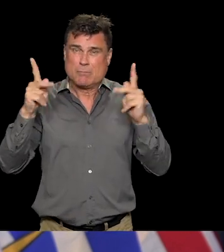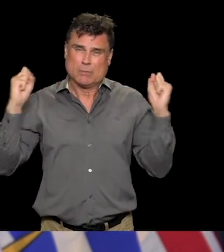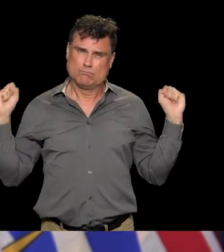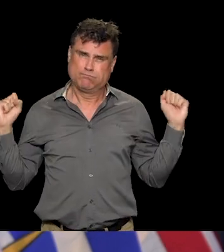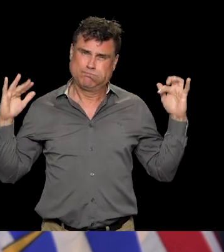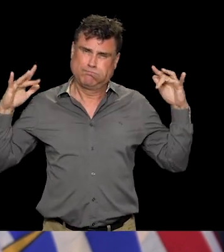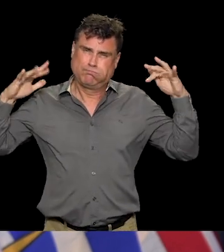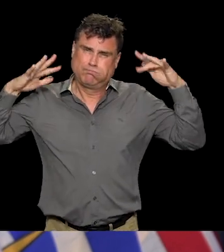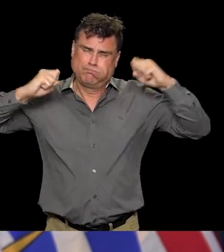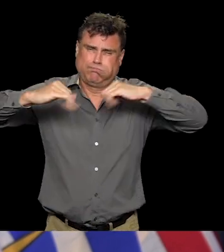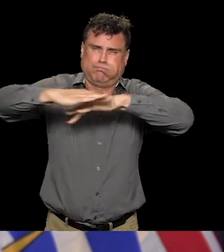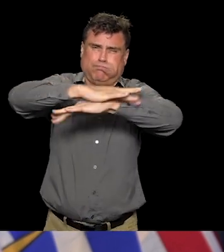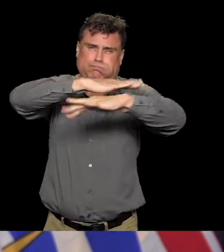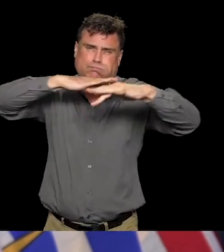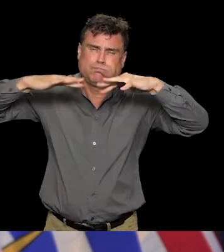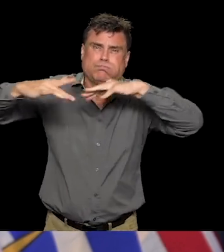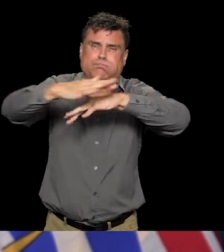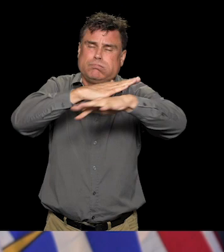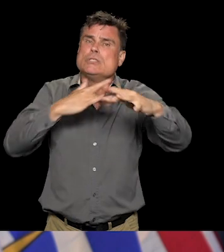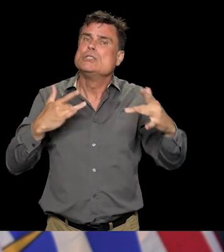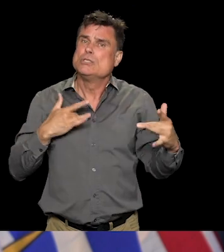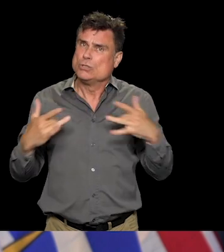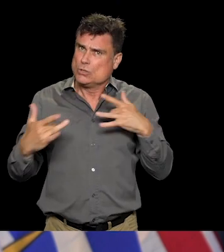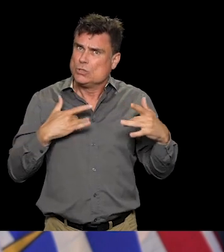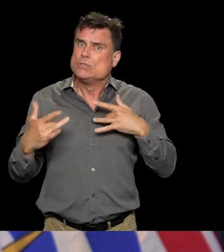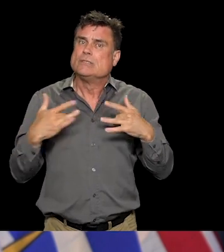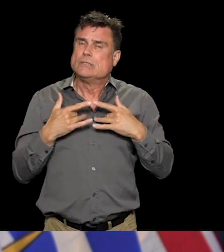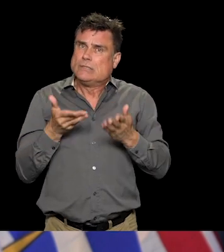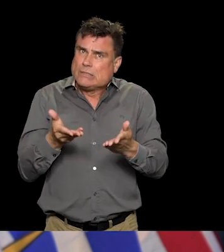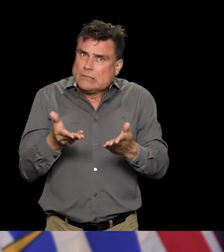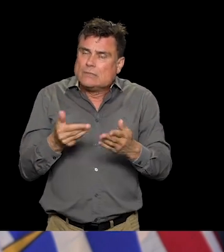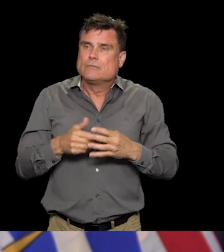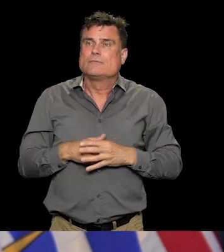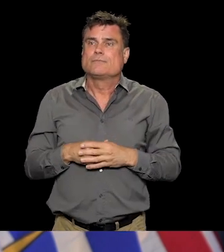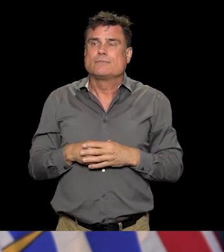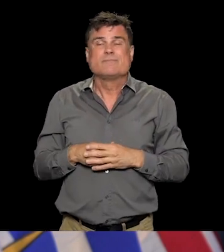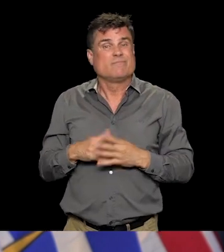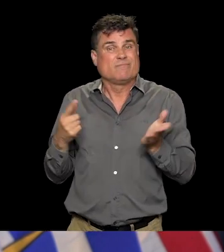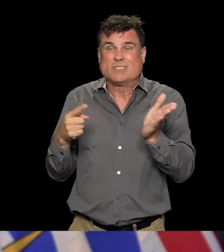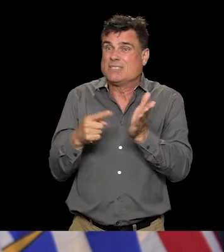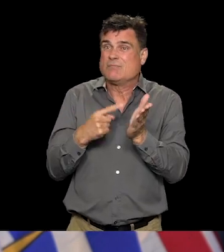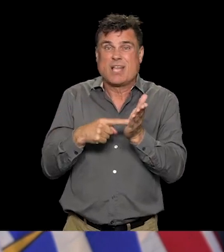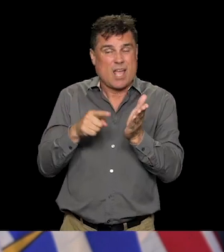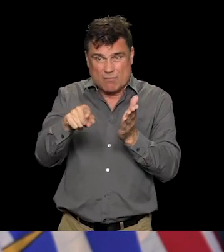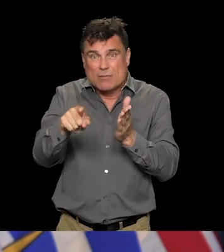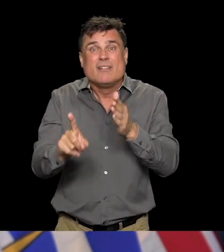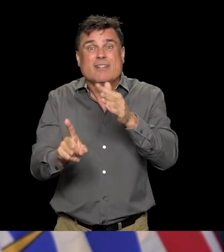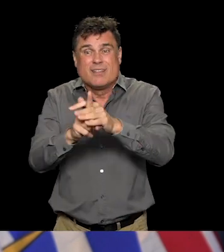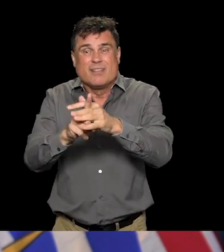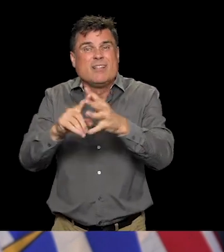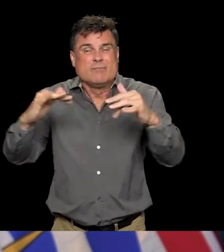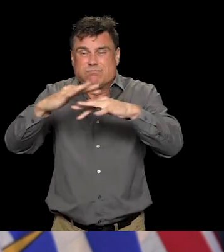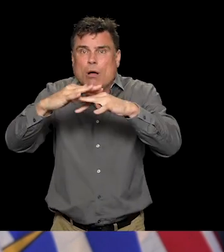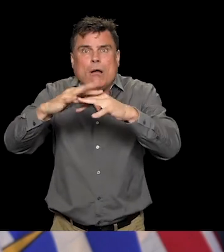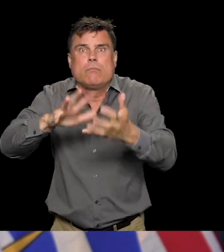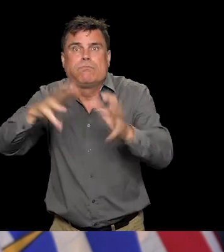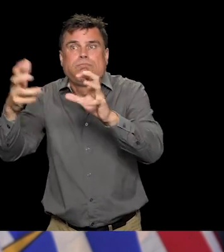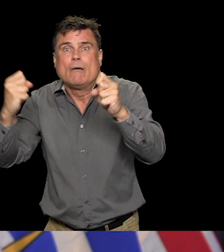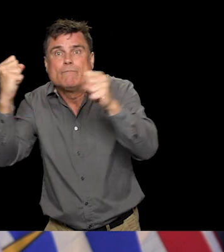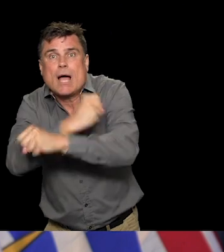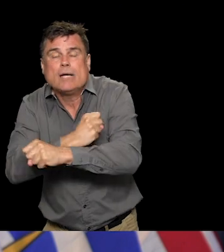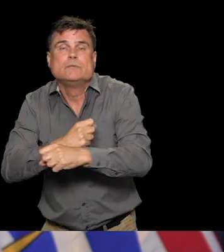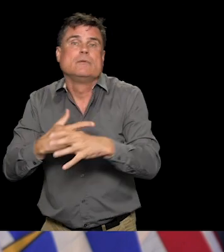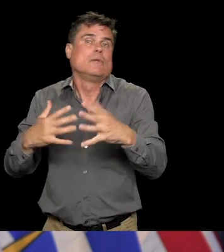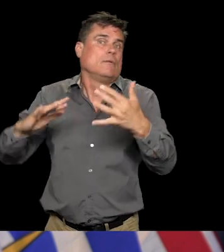there's use of things like tear gas to disperse crowds, you know, those are things that can provide